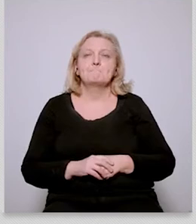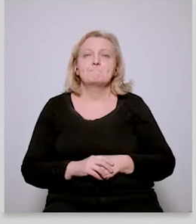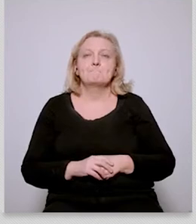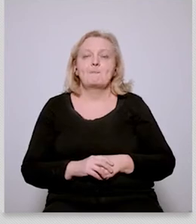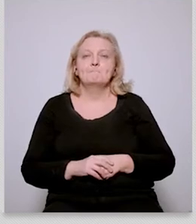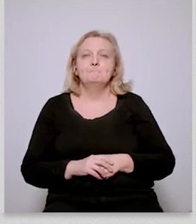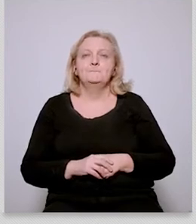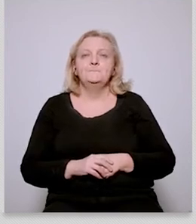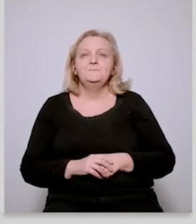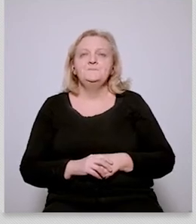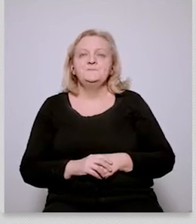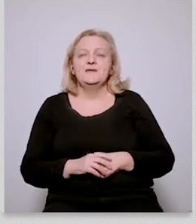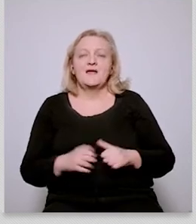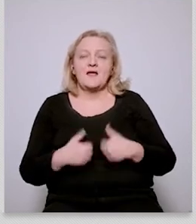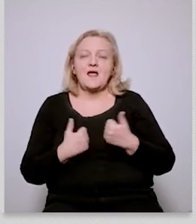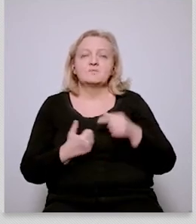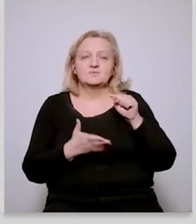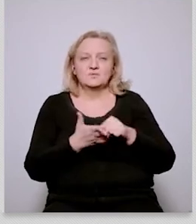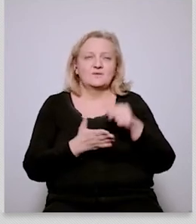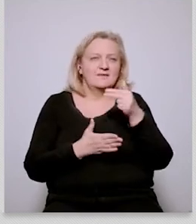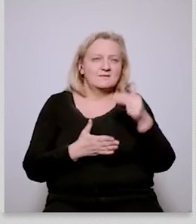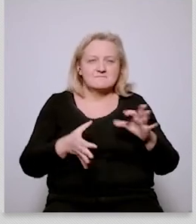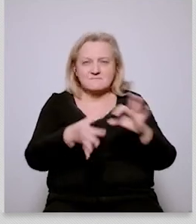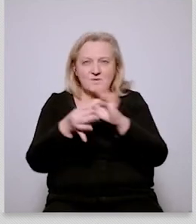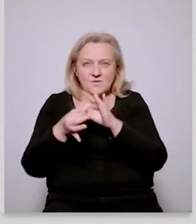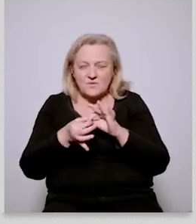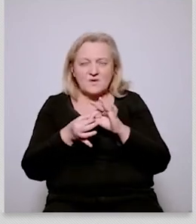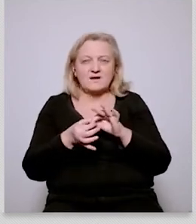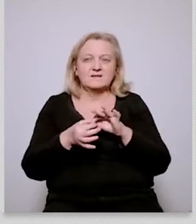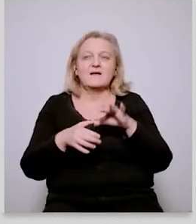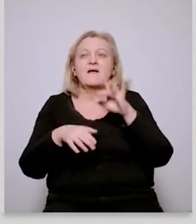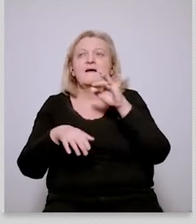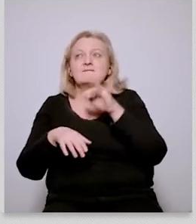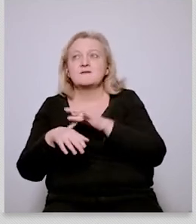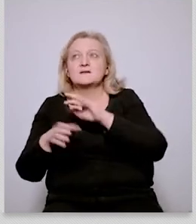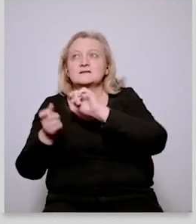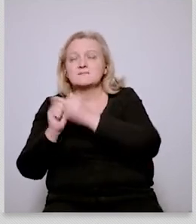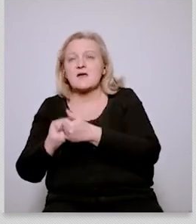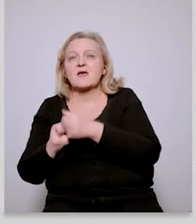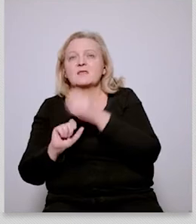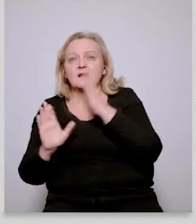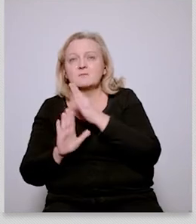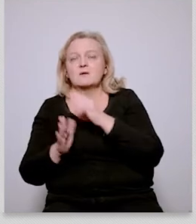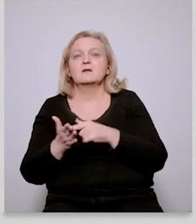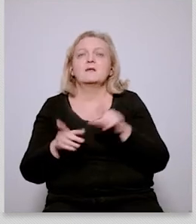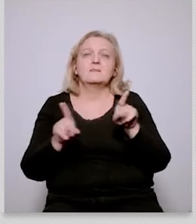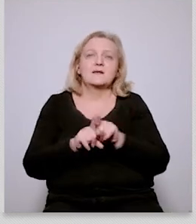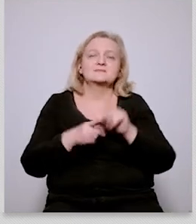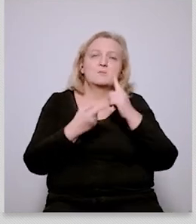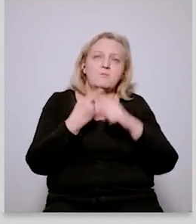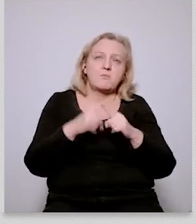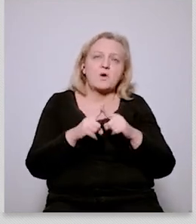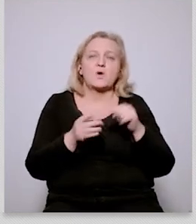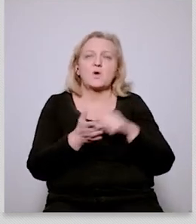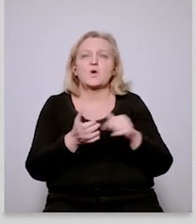with the impacts of climate change and then with greenhouse gas emissions and then all the way to the emissions